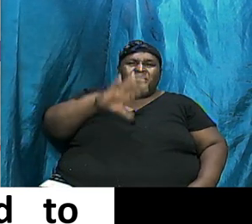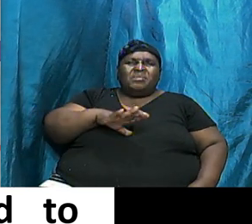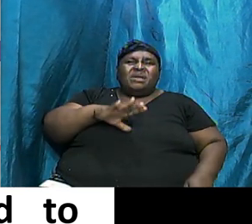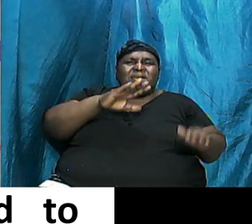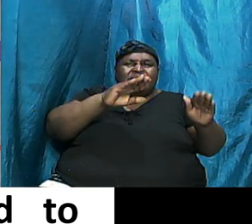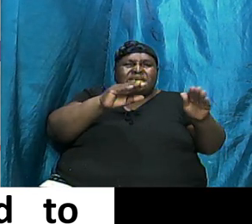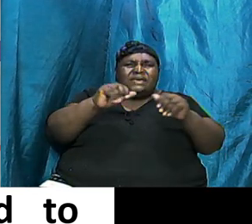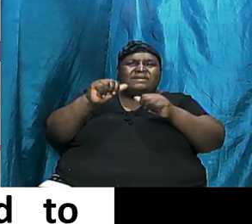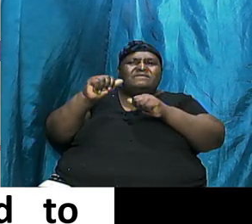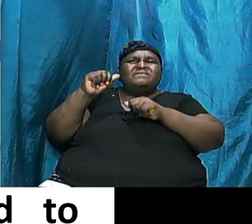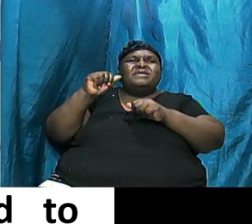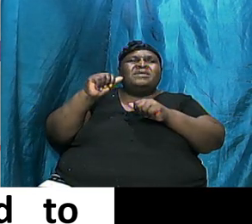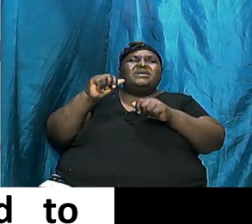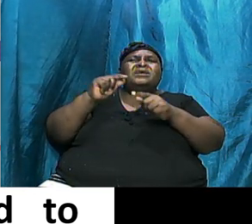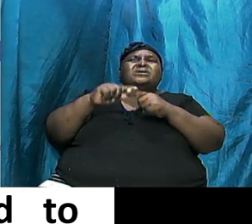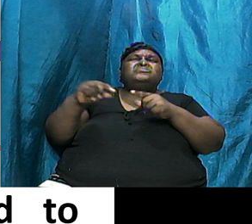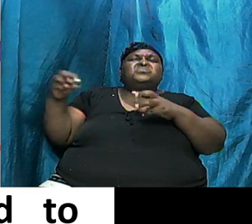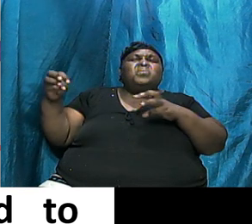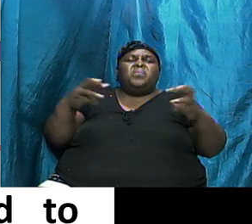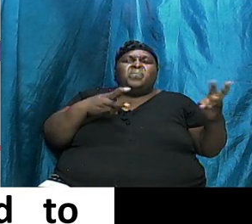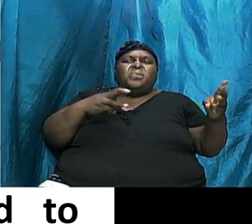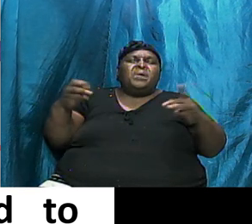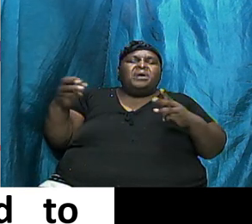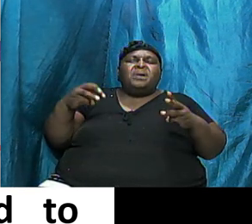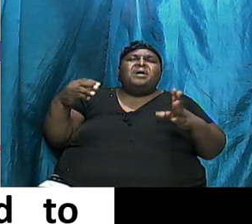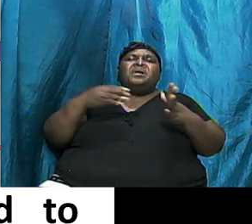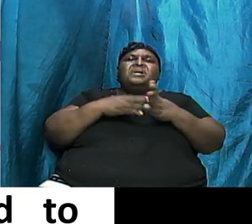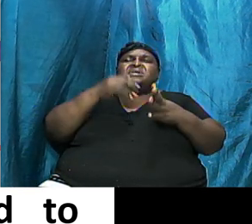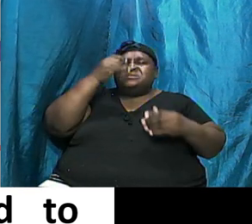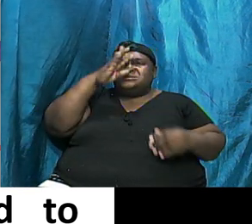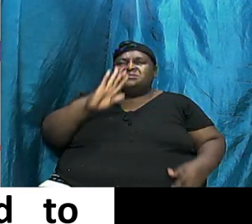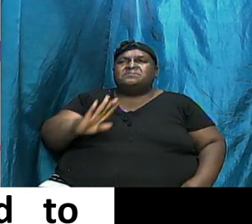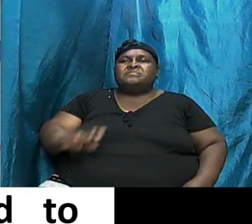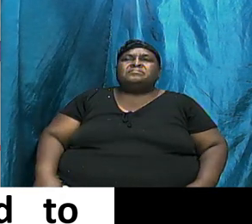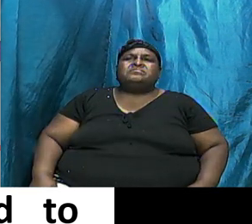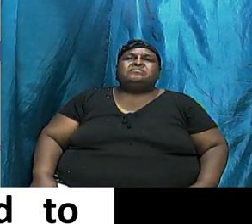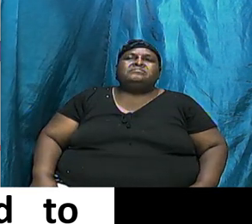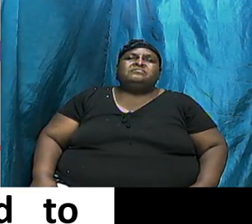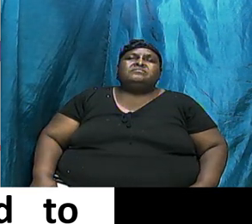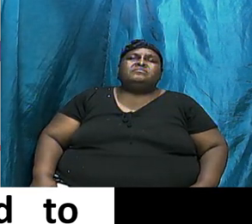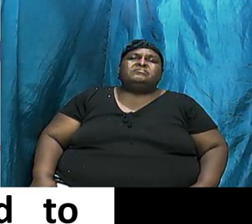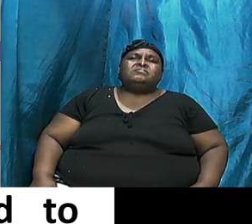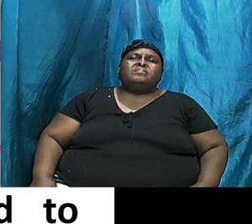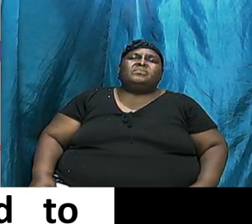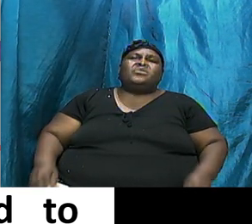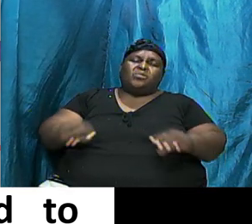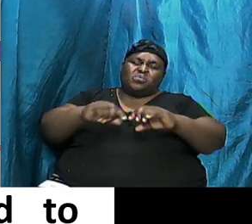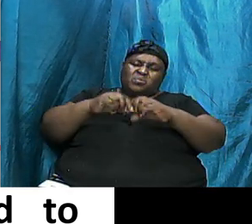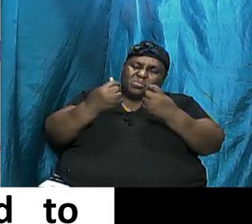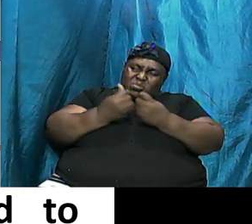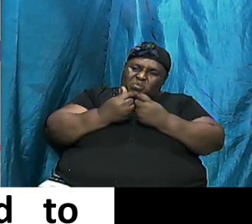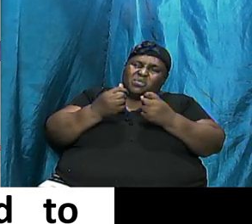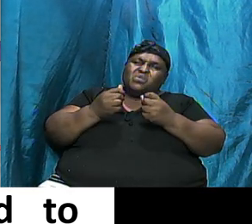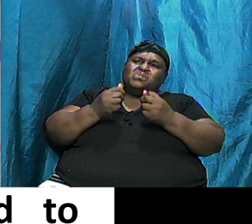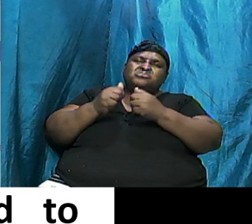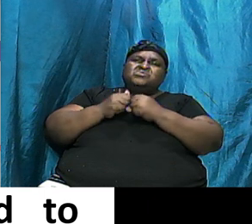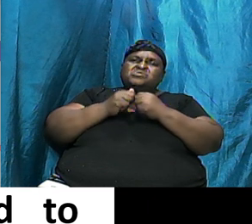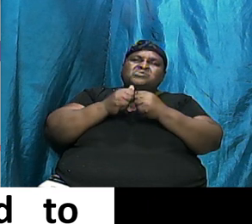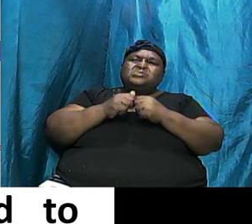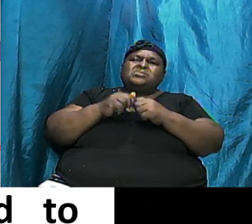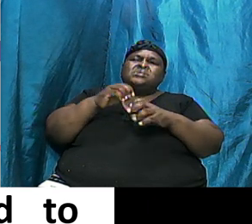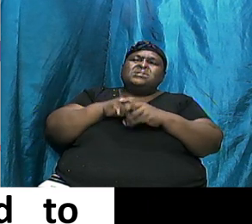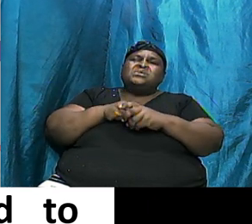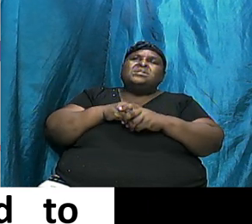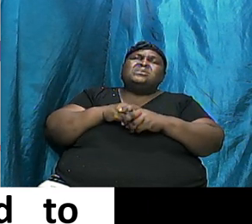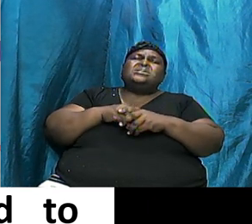In Rebellion Rebellion Against God They Grouped Together In The Plain